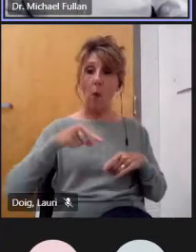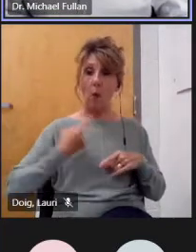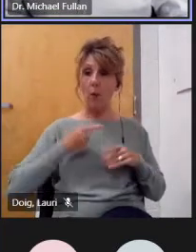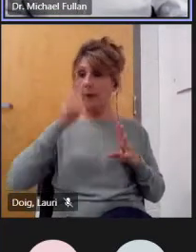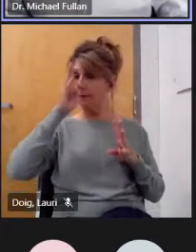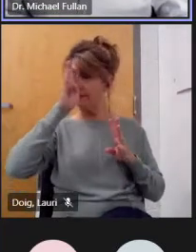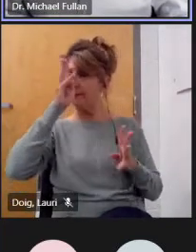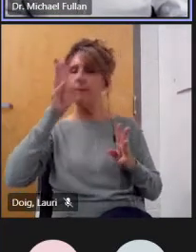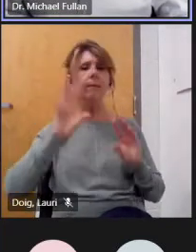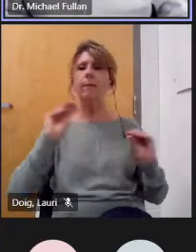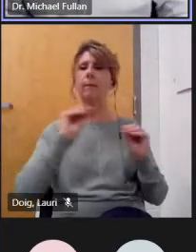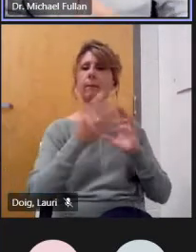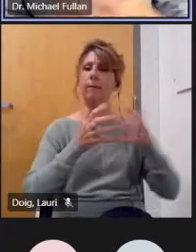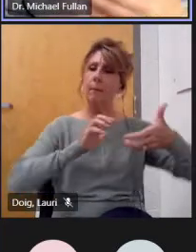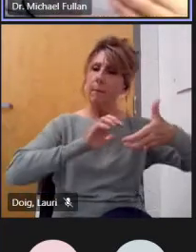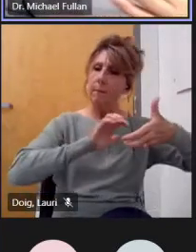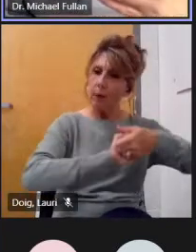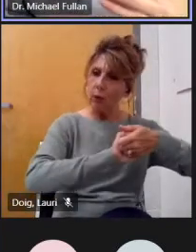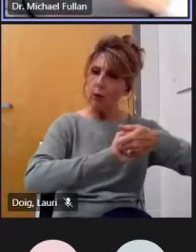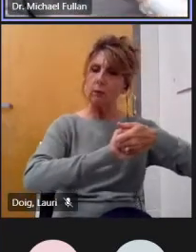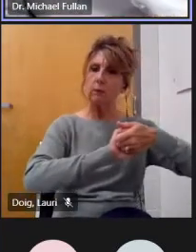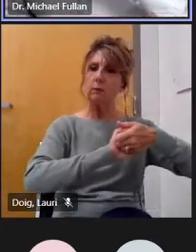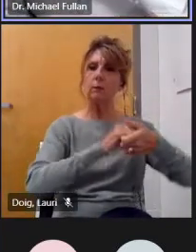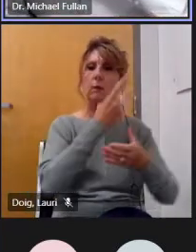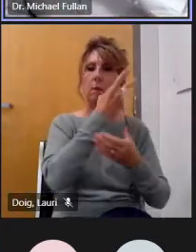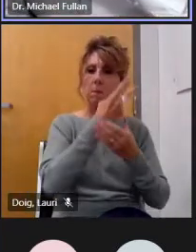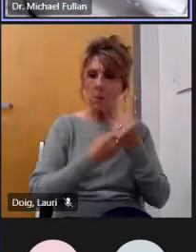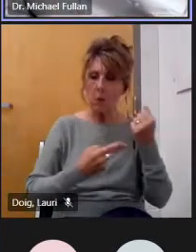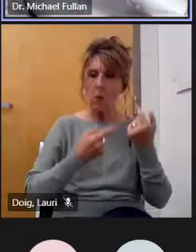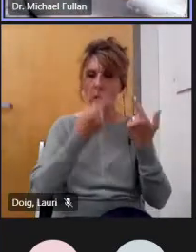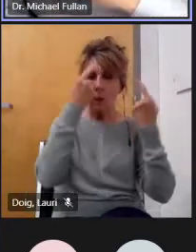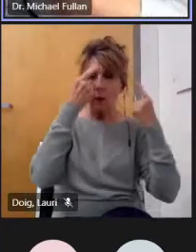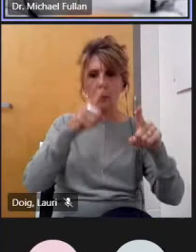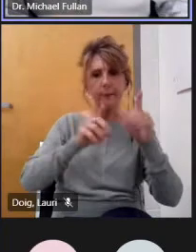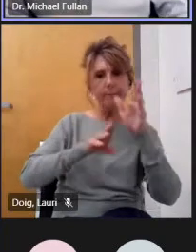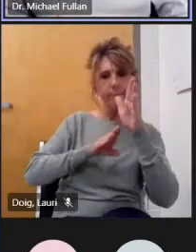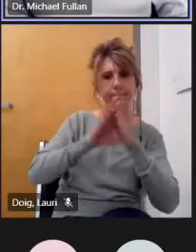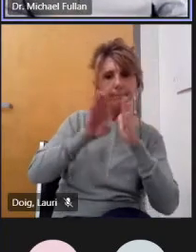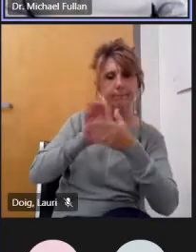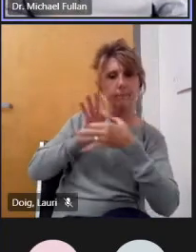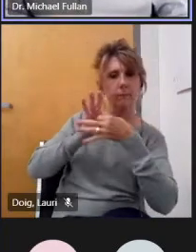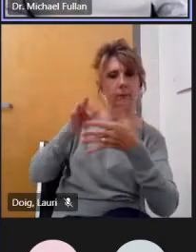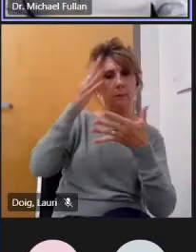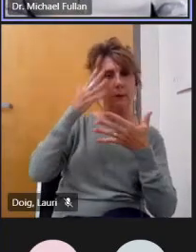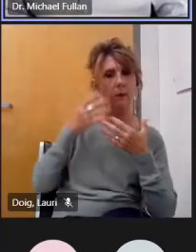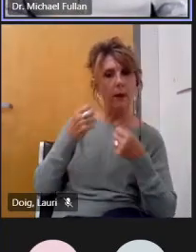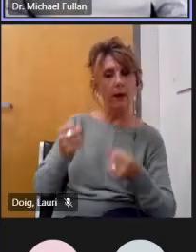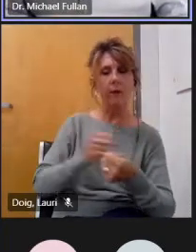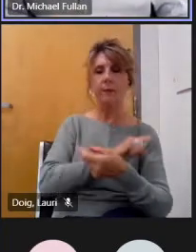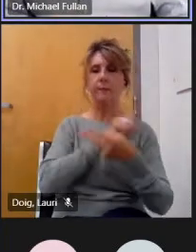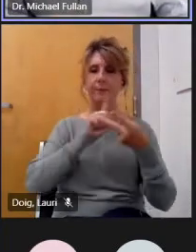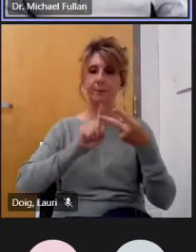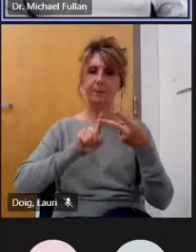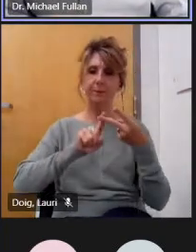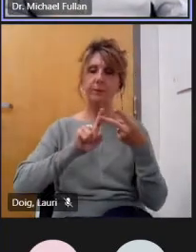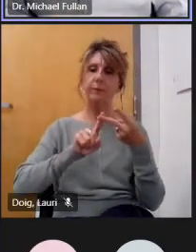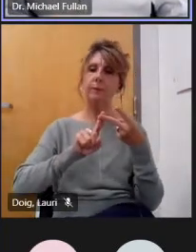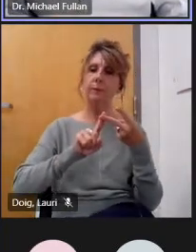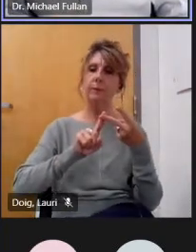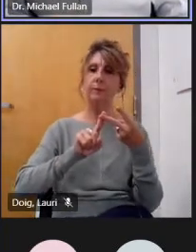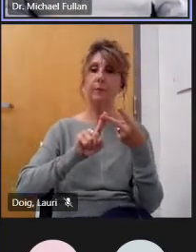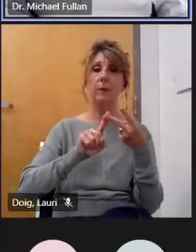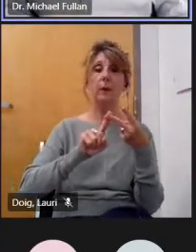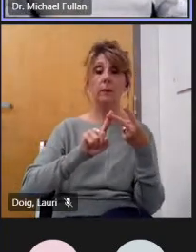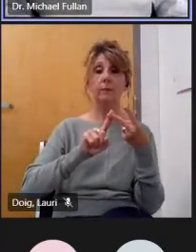commitment to uh to that mutual development and the second part of this that's distinctive for us i think is we have